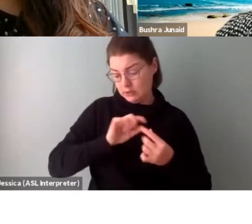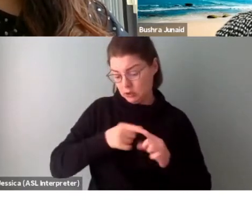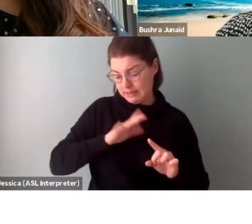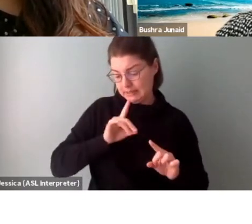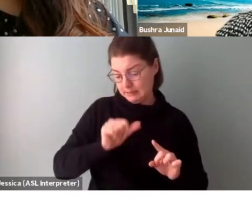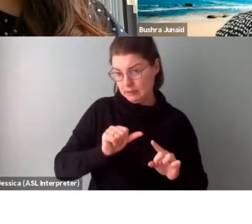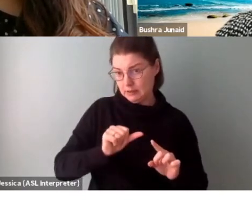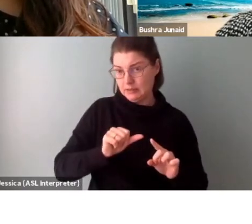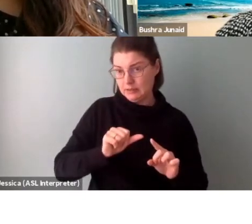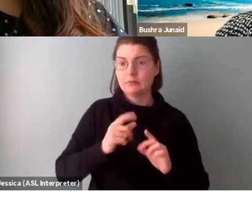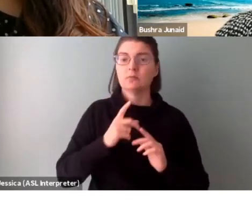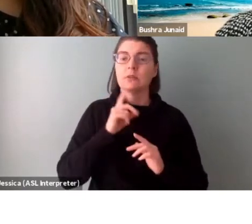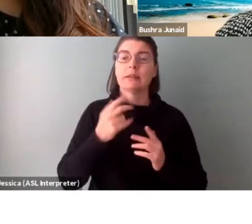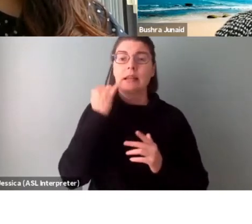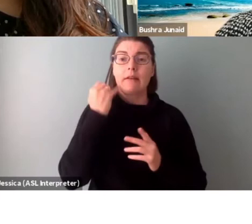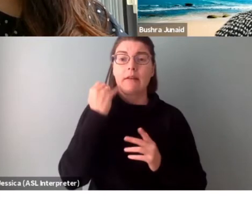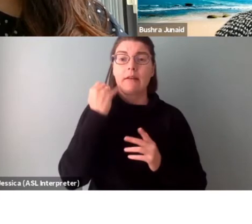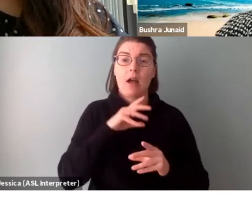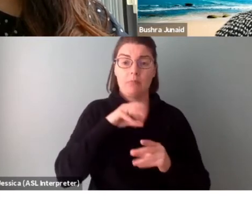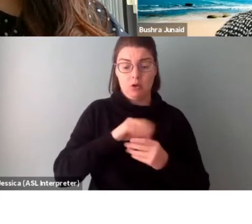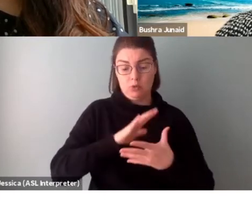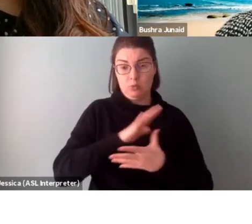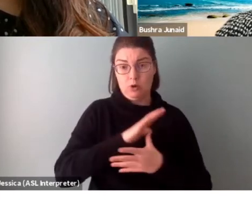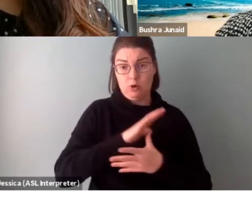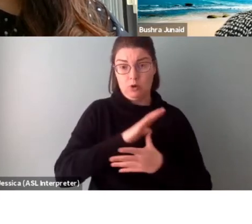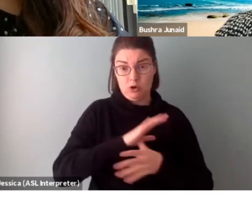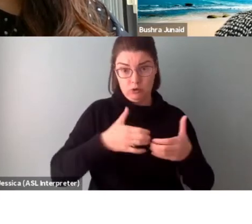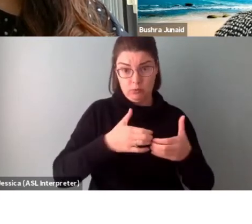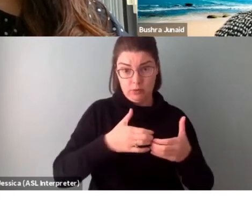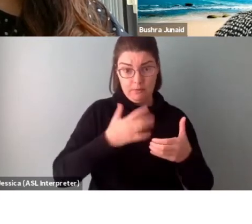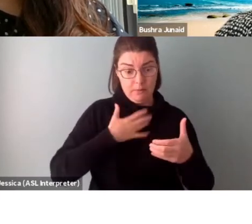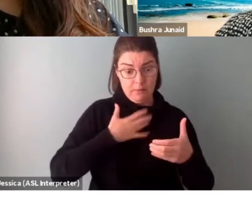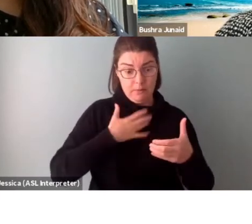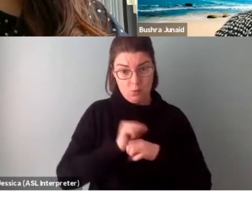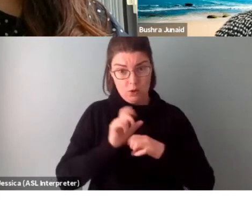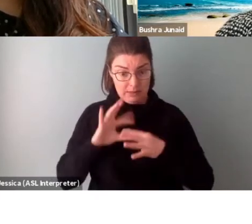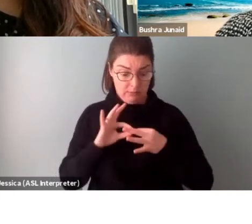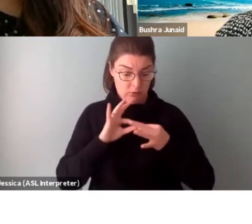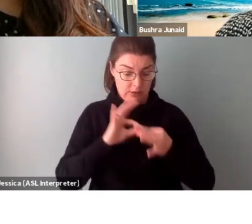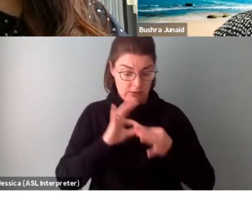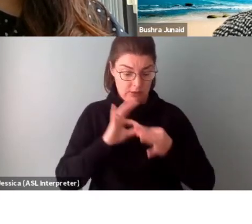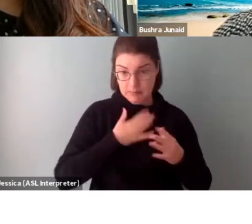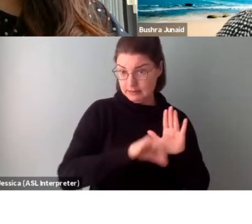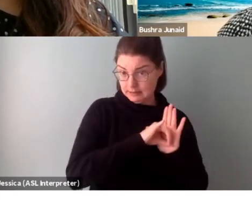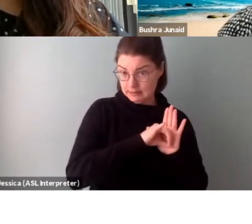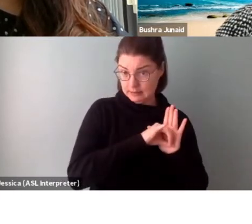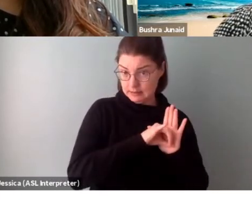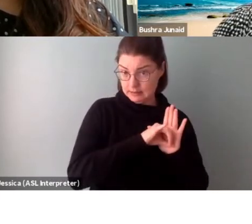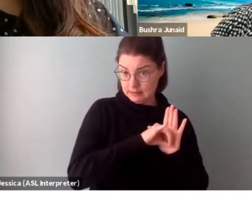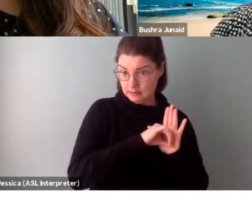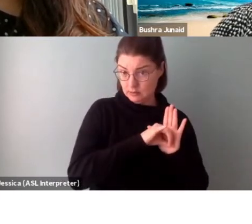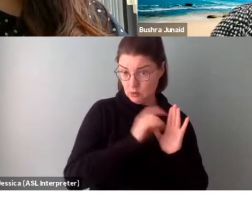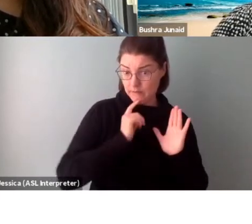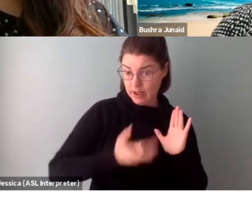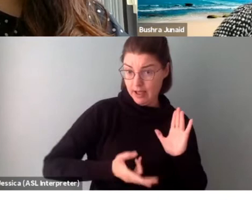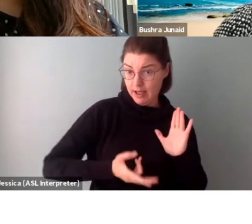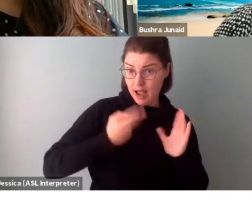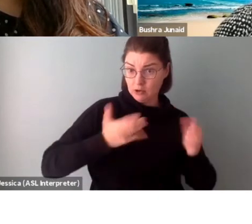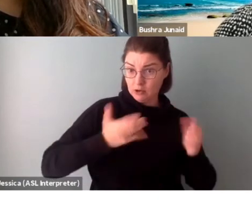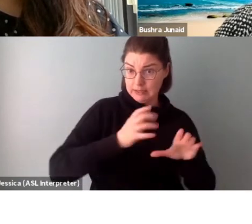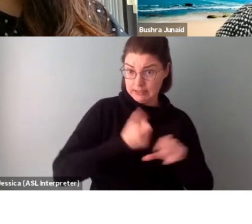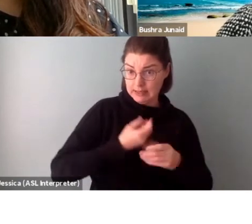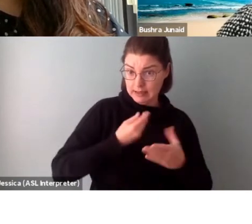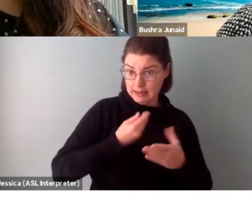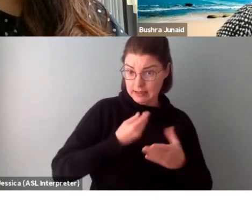More broadly, if I belong to a priority group, does my work have to be about my identity in order to increase my chances of being funded?